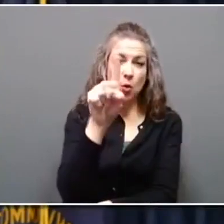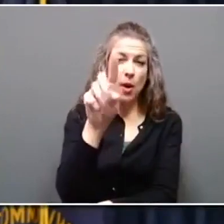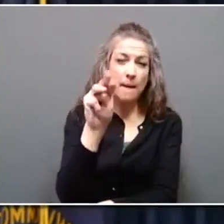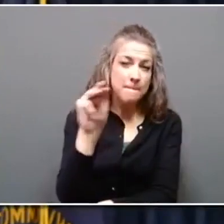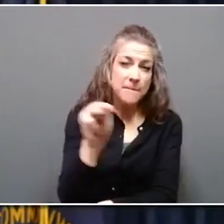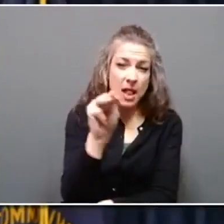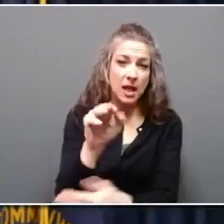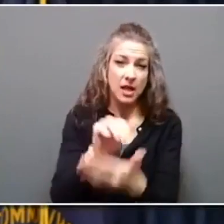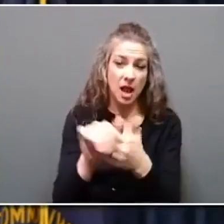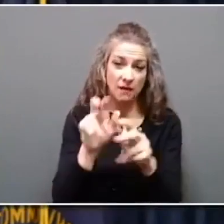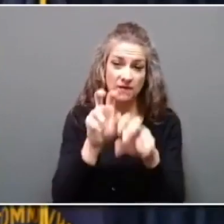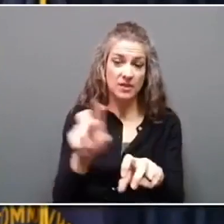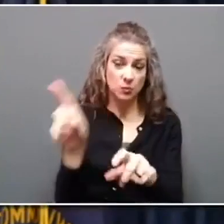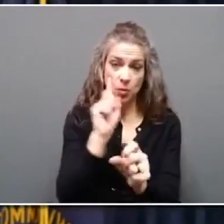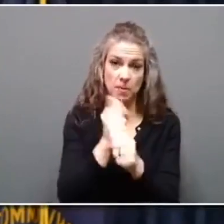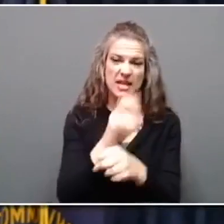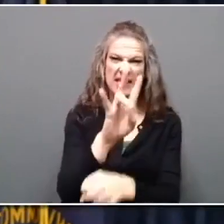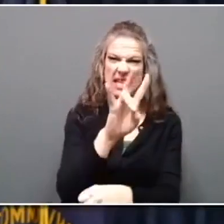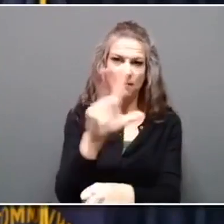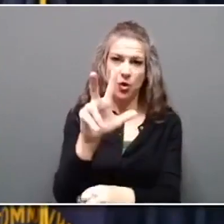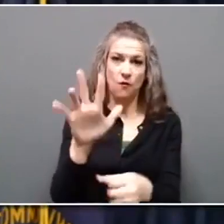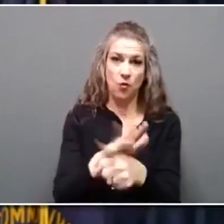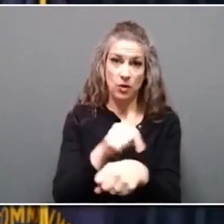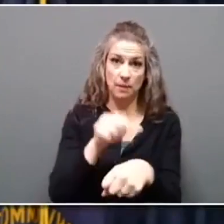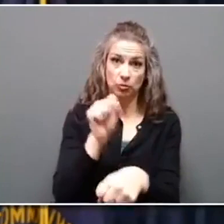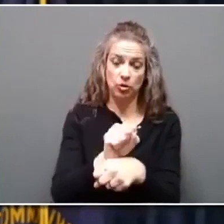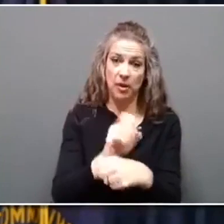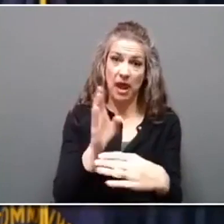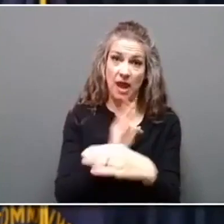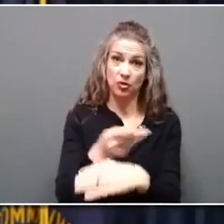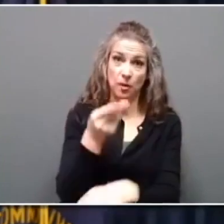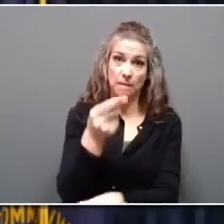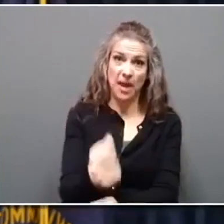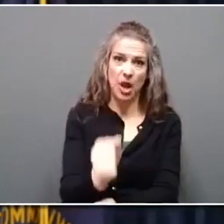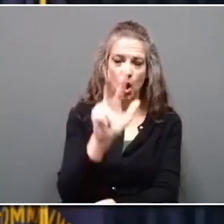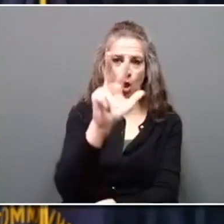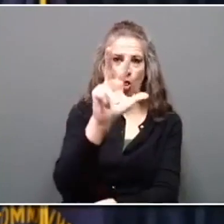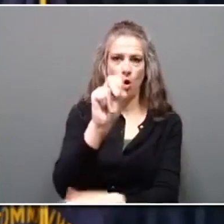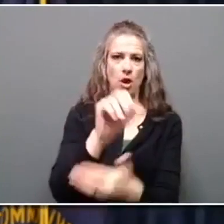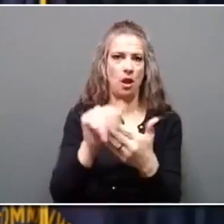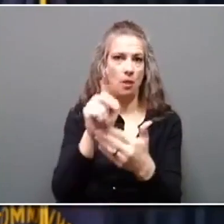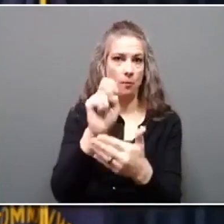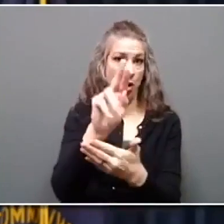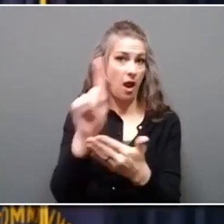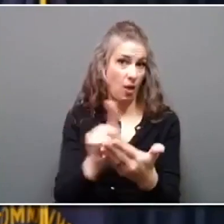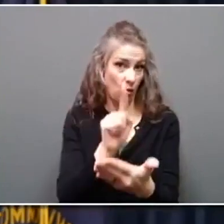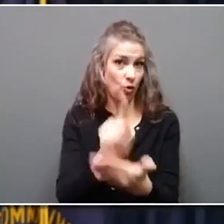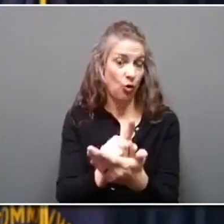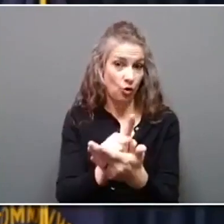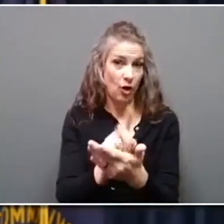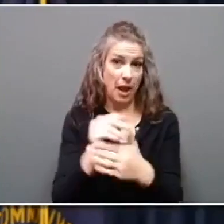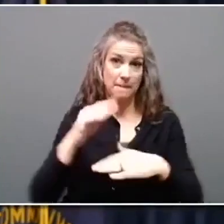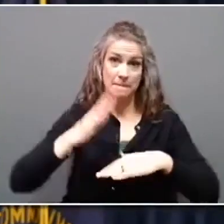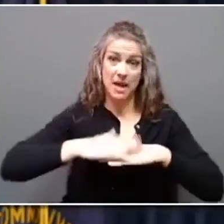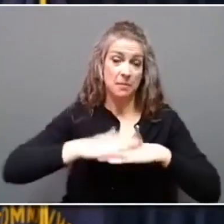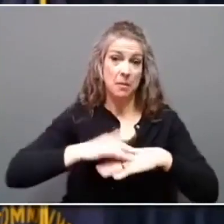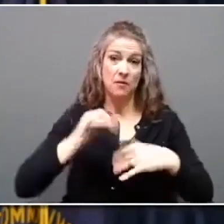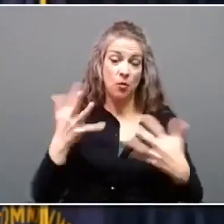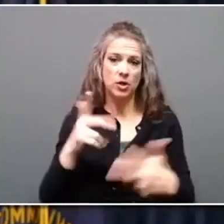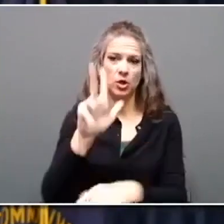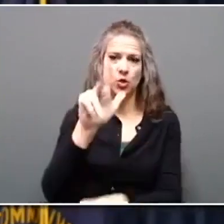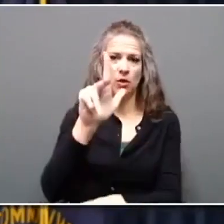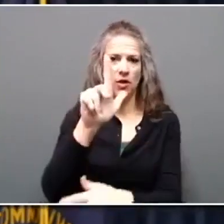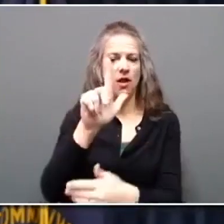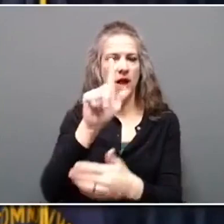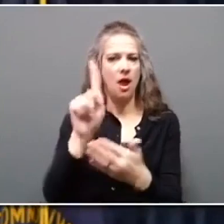73 full-time jobs with an average wage of $30 per hour and a minimum of $23 an hour.